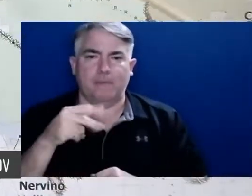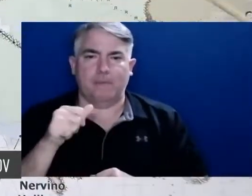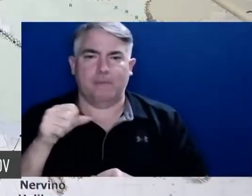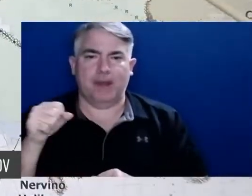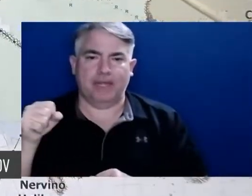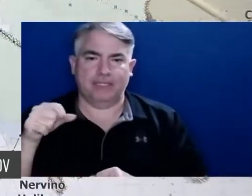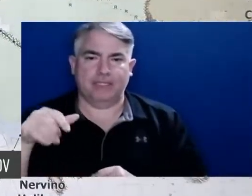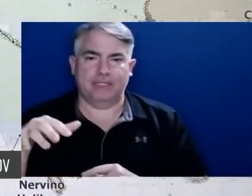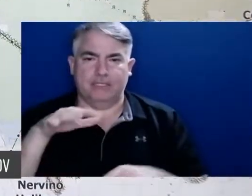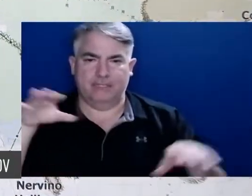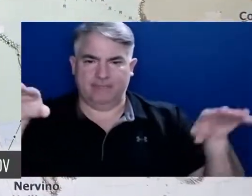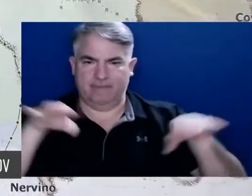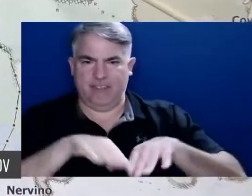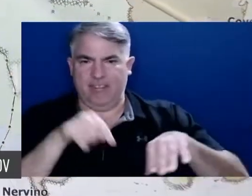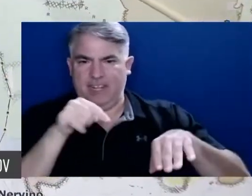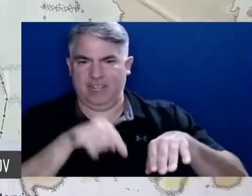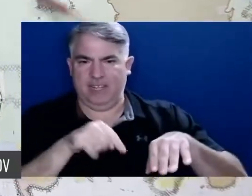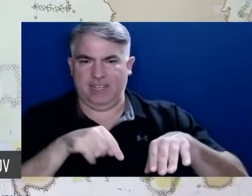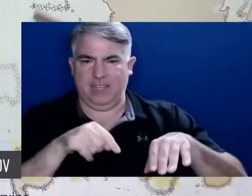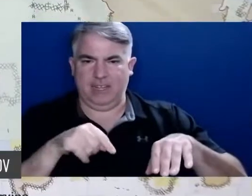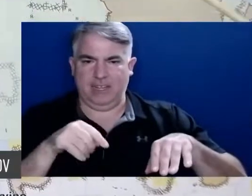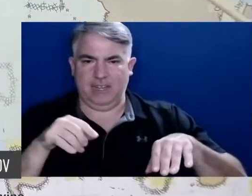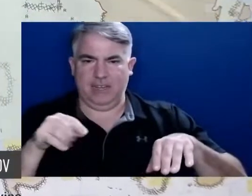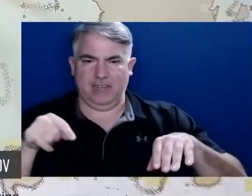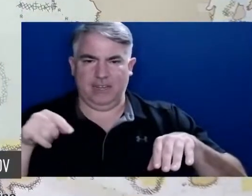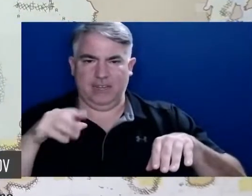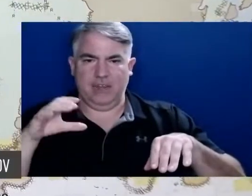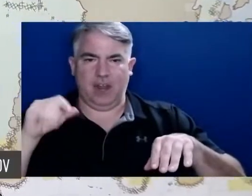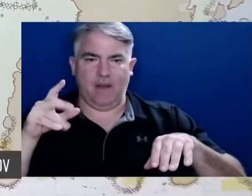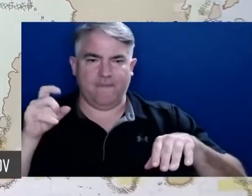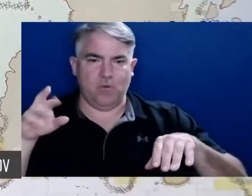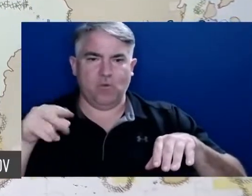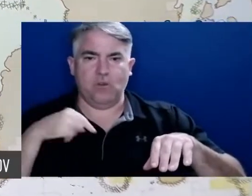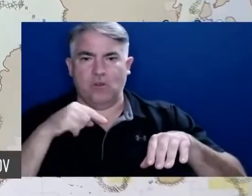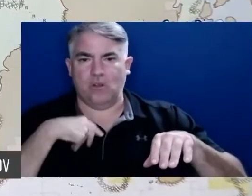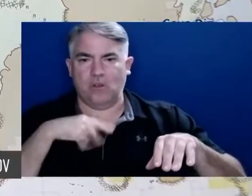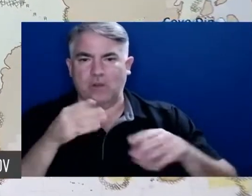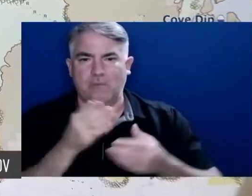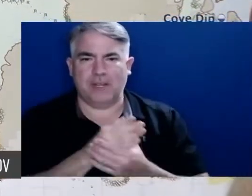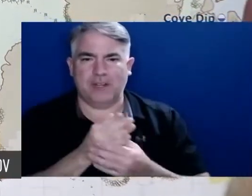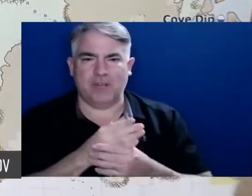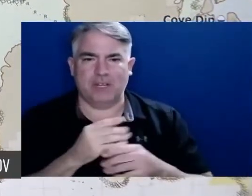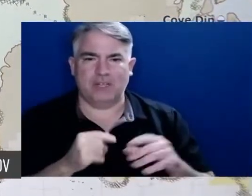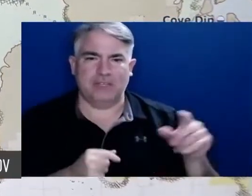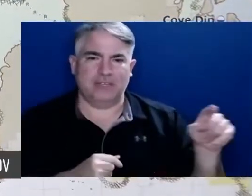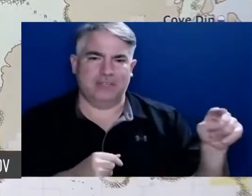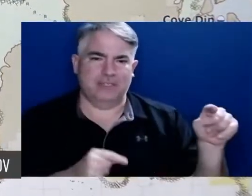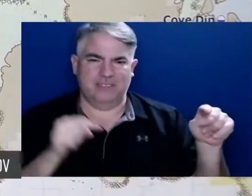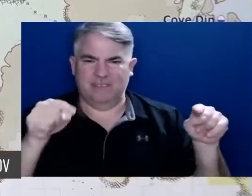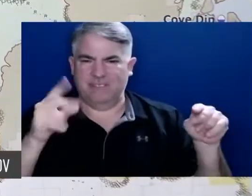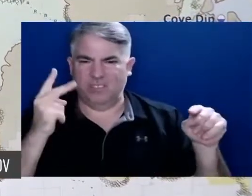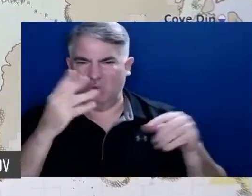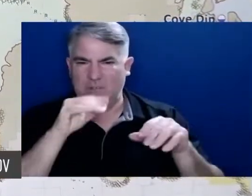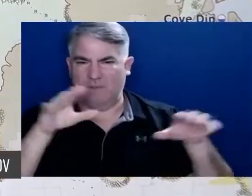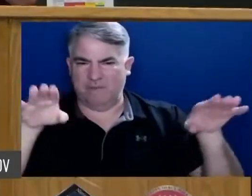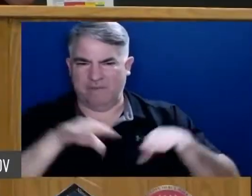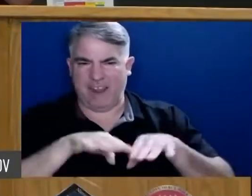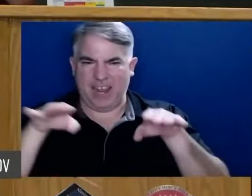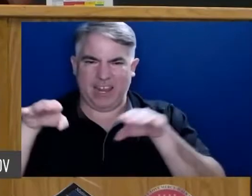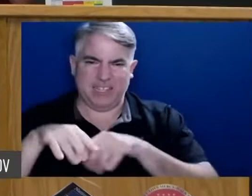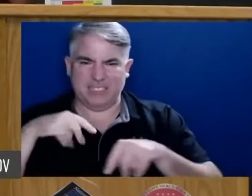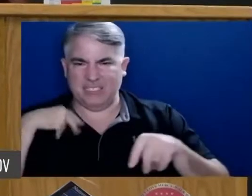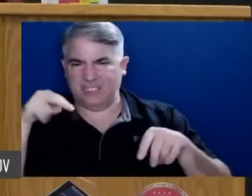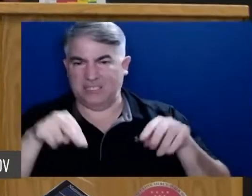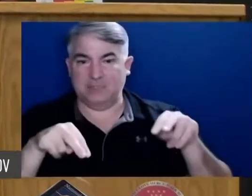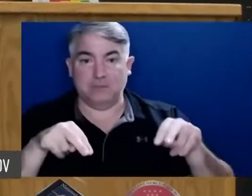177 to 625 and over through Dixie Valley and very very little activity. That doesn't mean it's out. That just means that we got